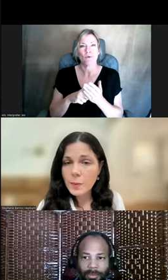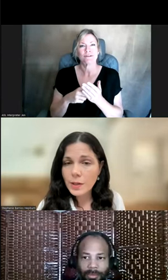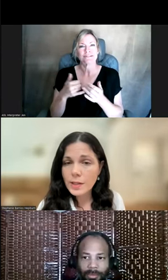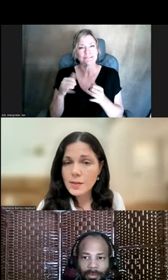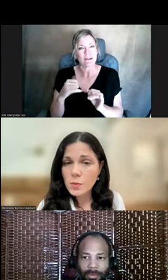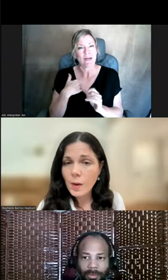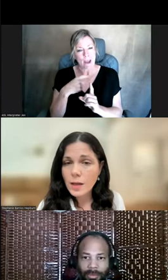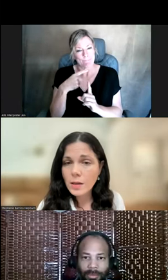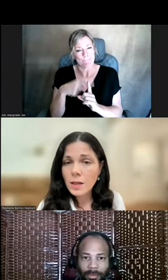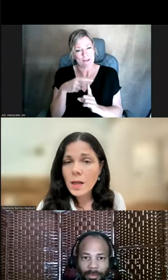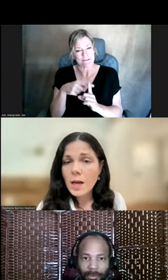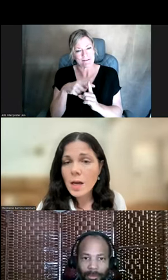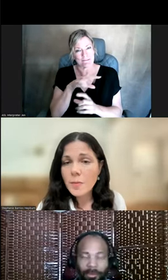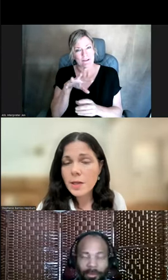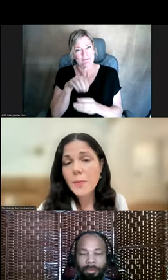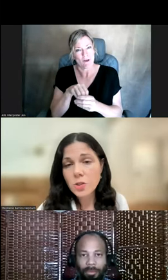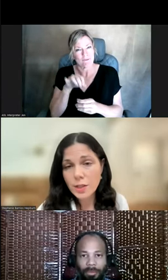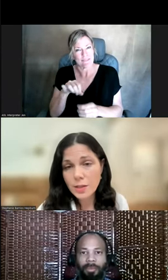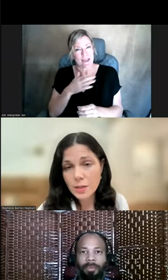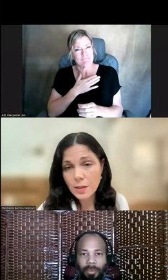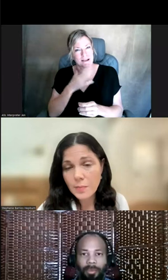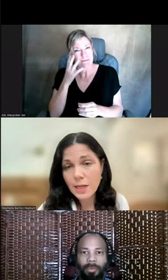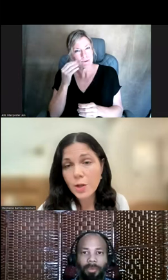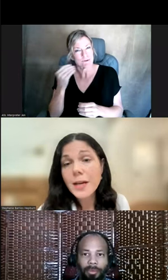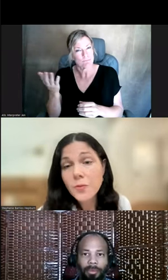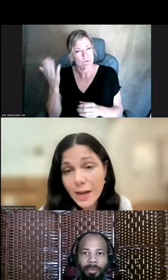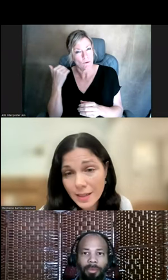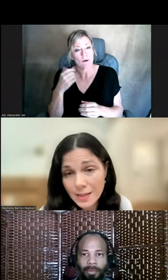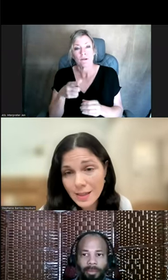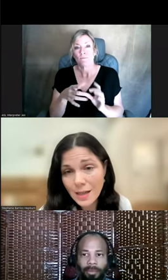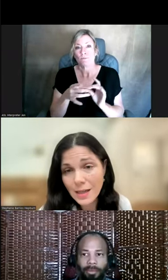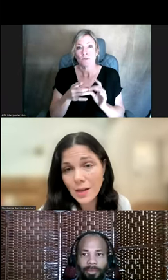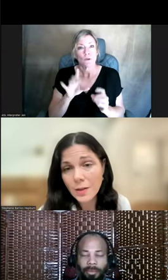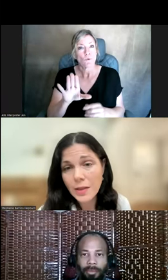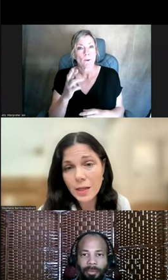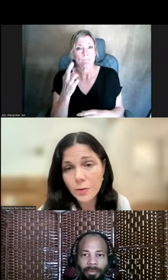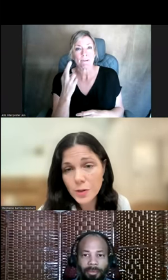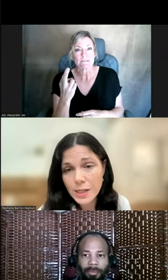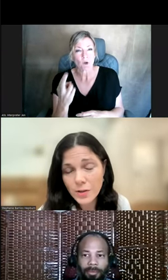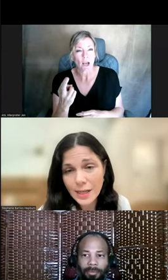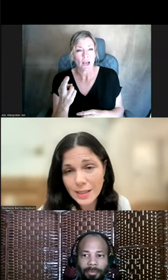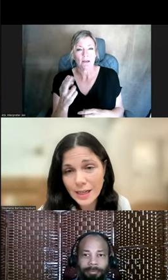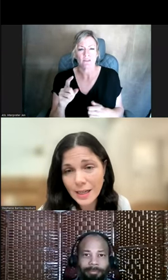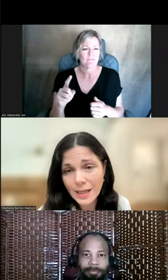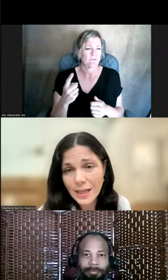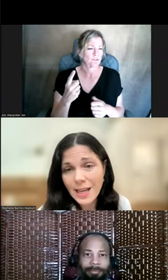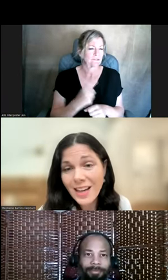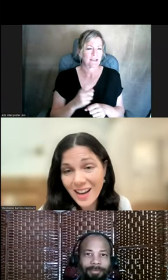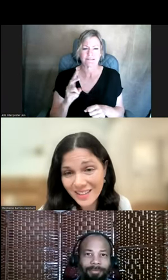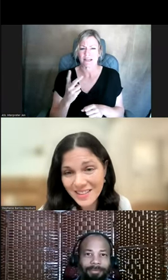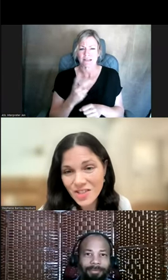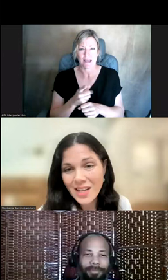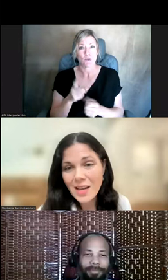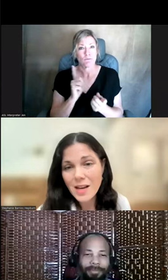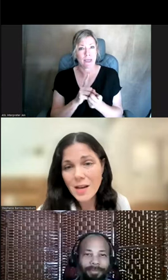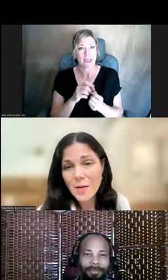that experience as well. And you mentioned meeting your best friend, I think the first day or second day at